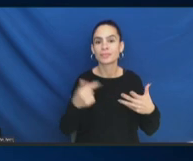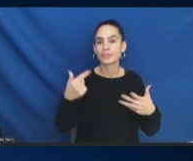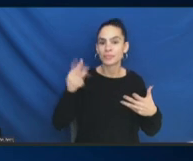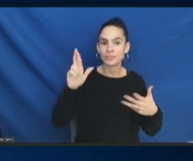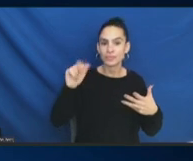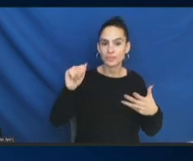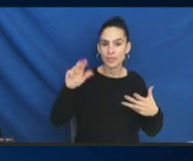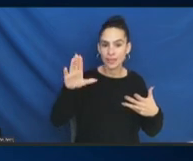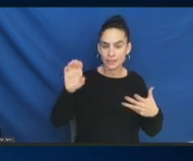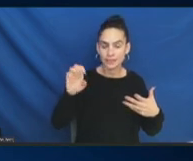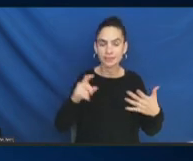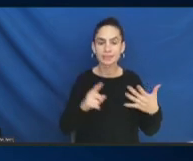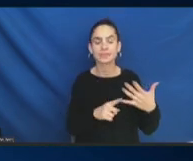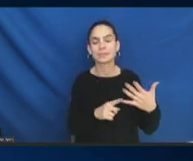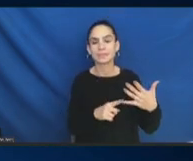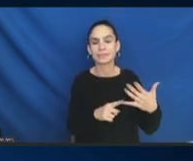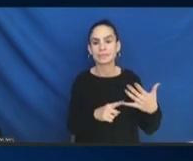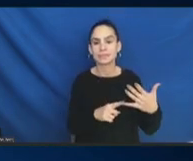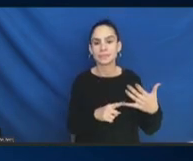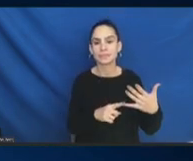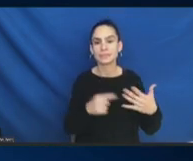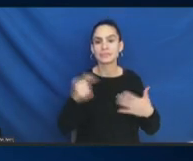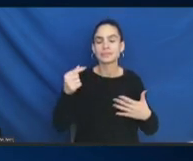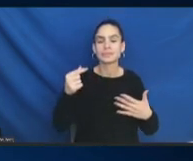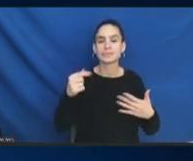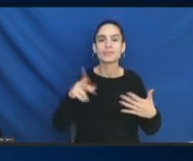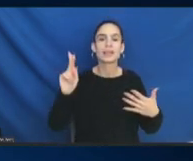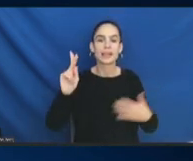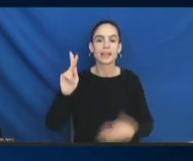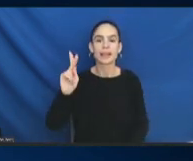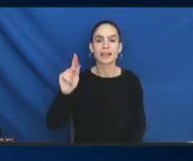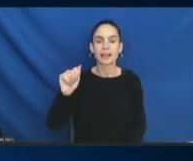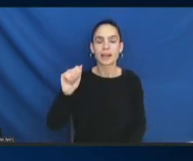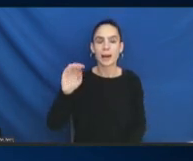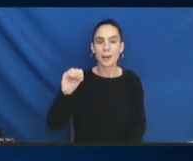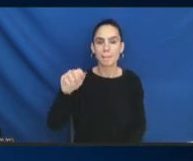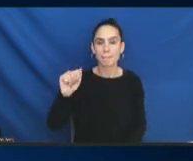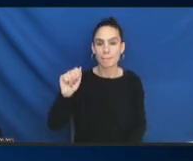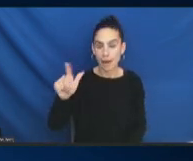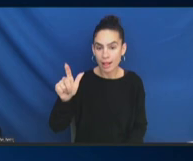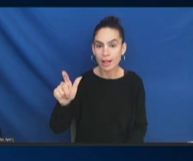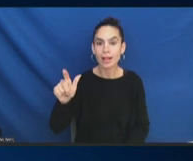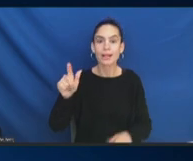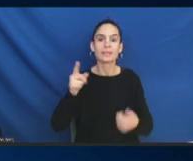and Naid, Daniel, and Mia.